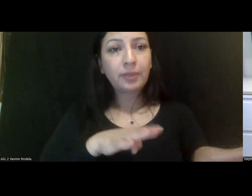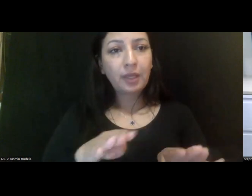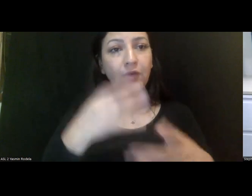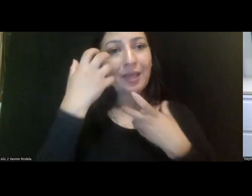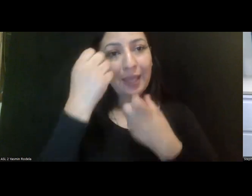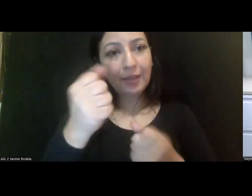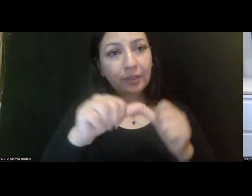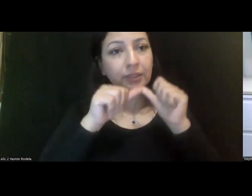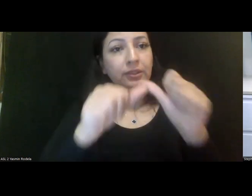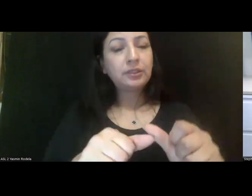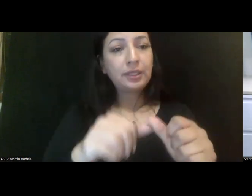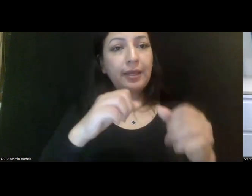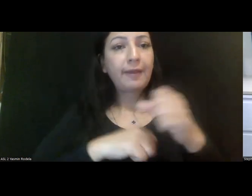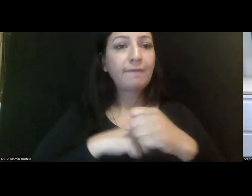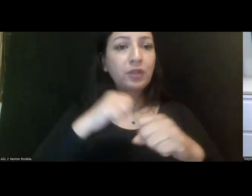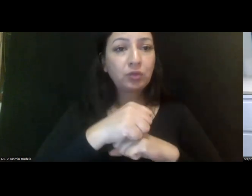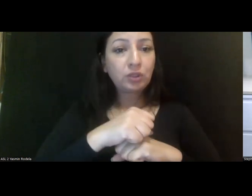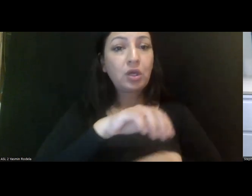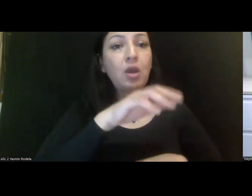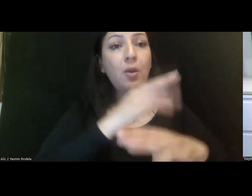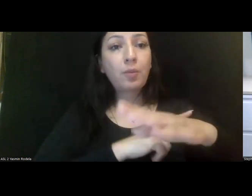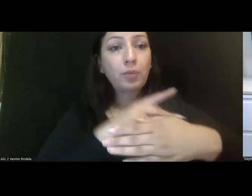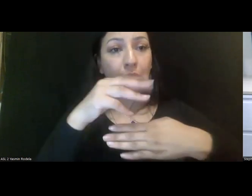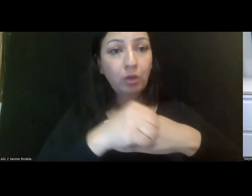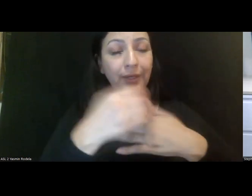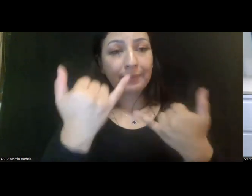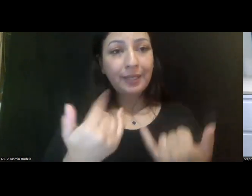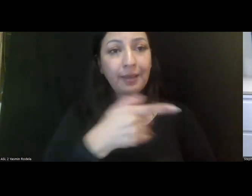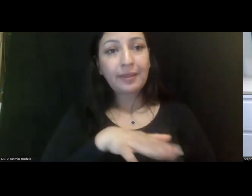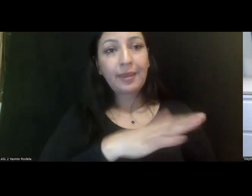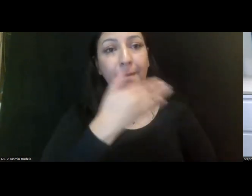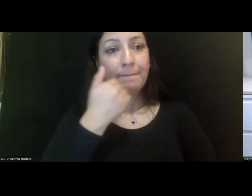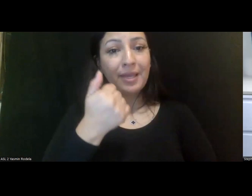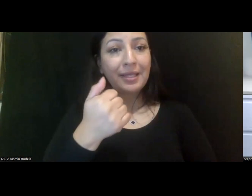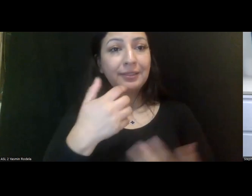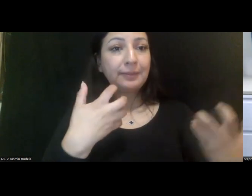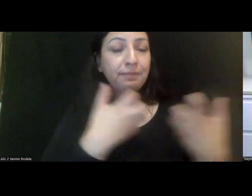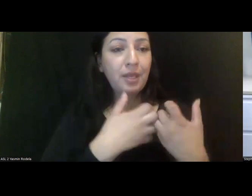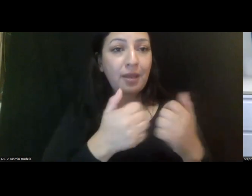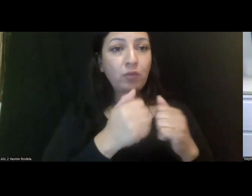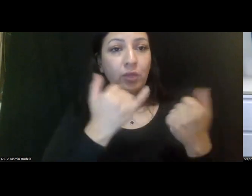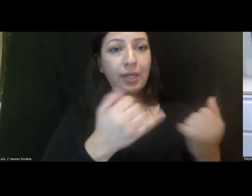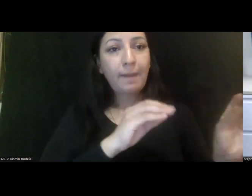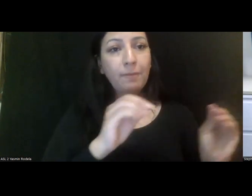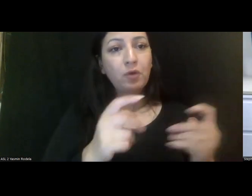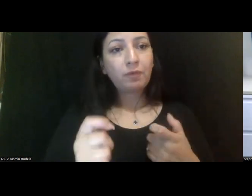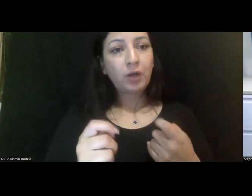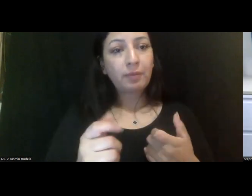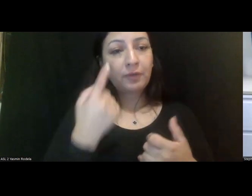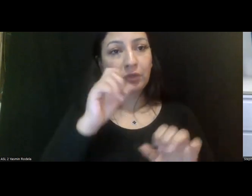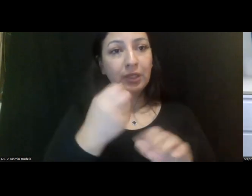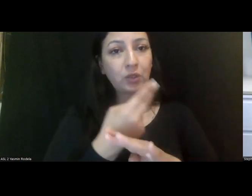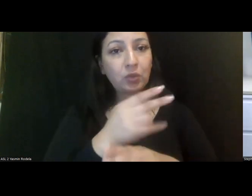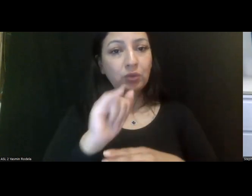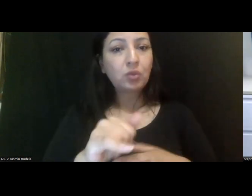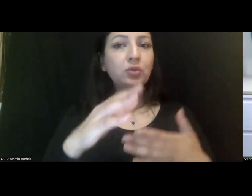continuum infrastructure program now, that they're best, um, suited to move rapidly to utilize